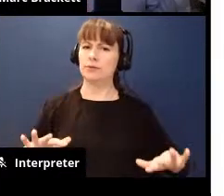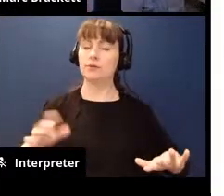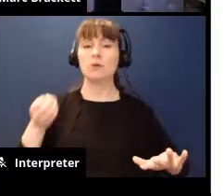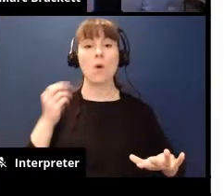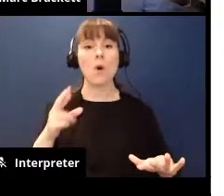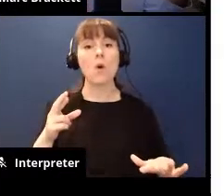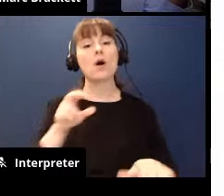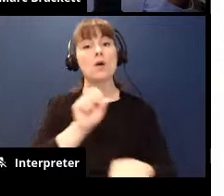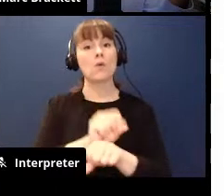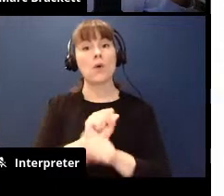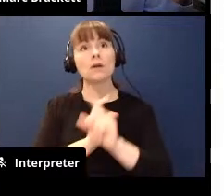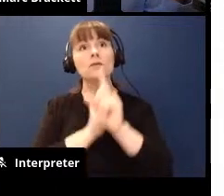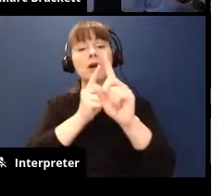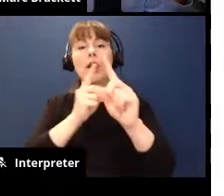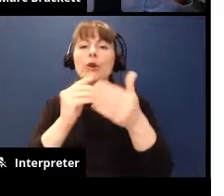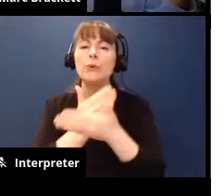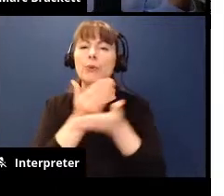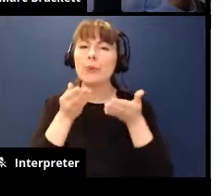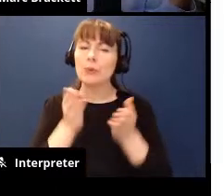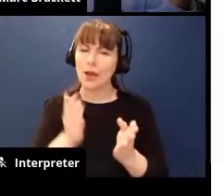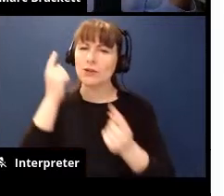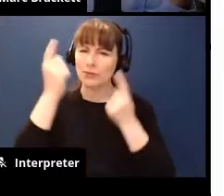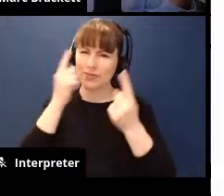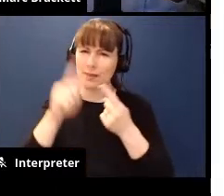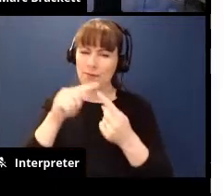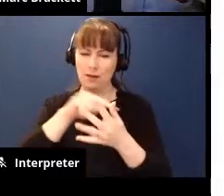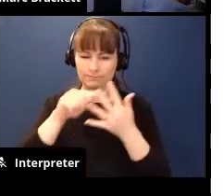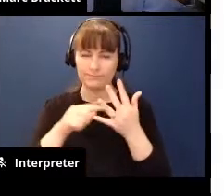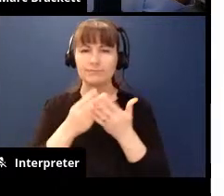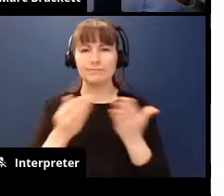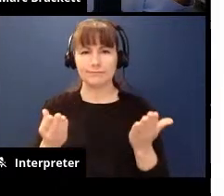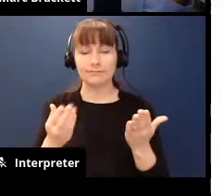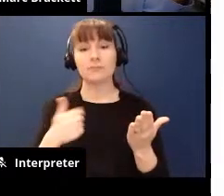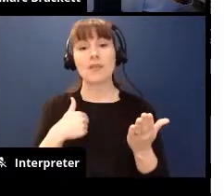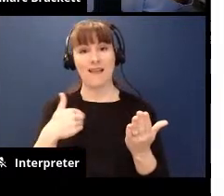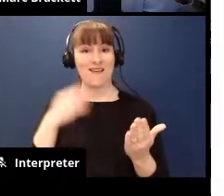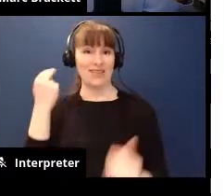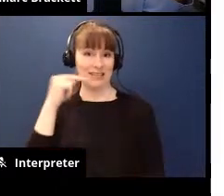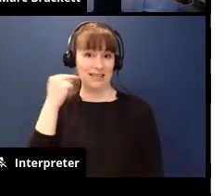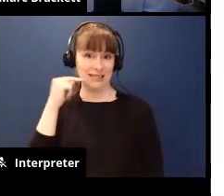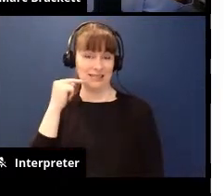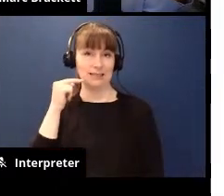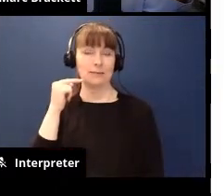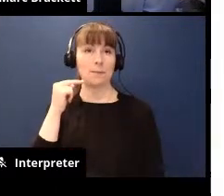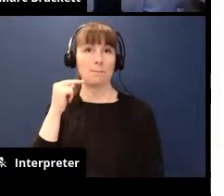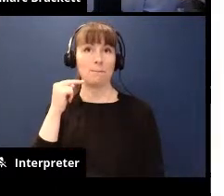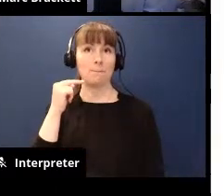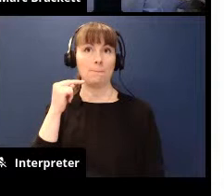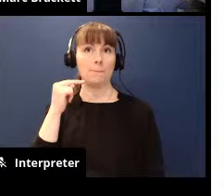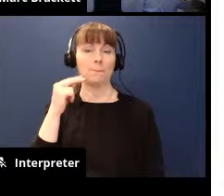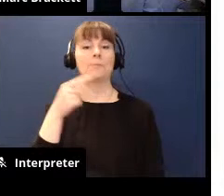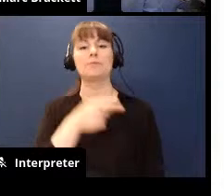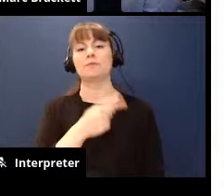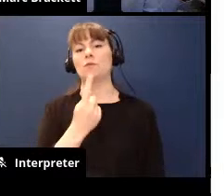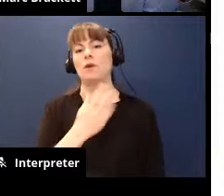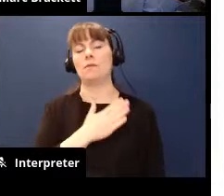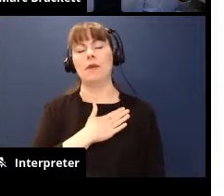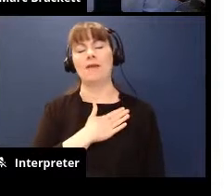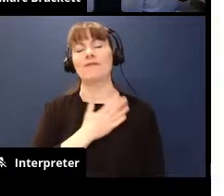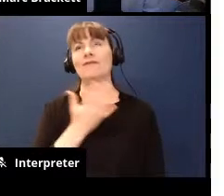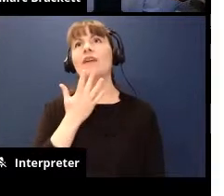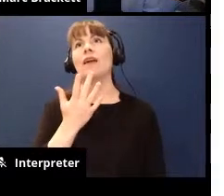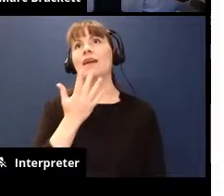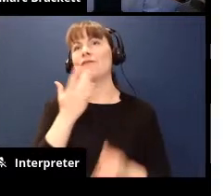let's work on a new way you know to think about this you know i have a niece um who is one of my favorite people